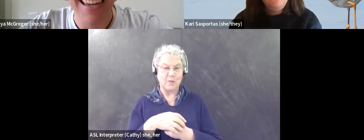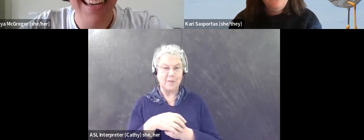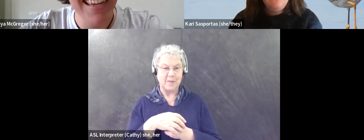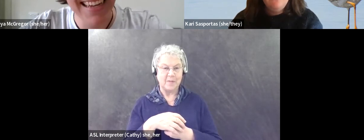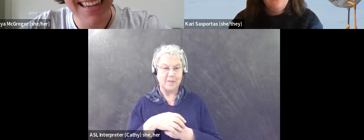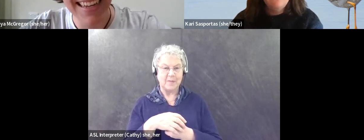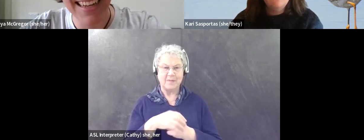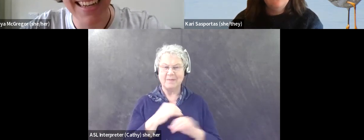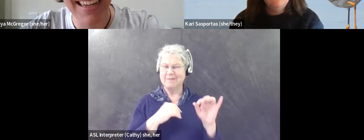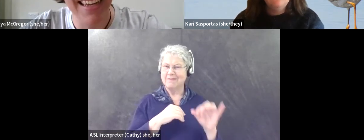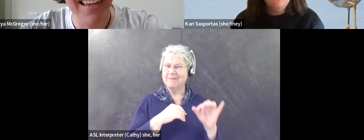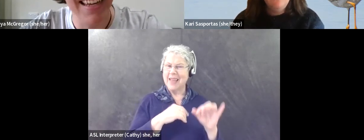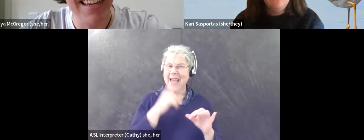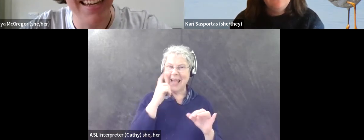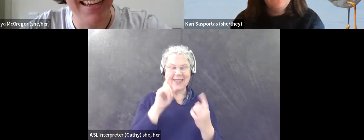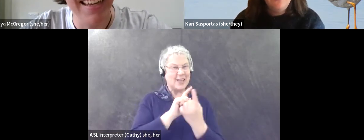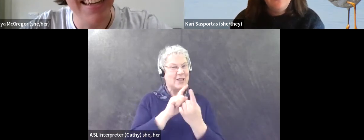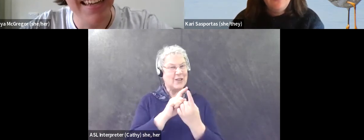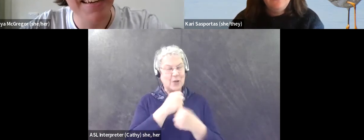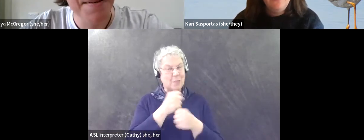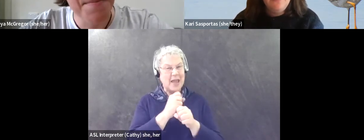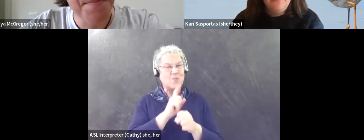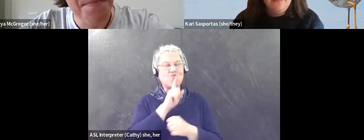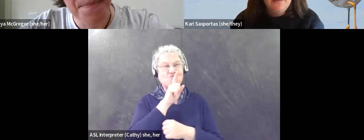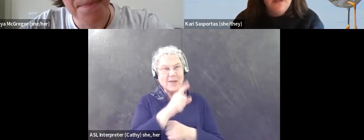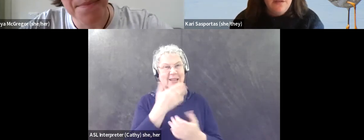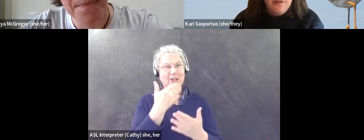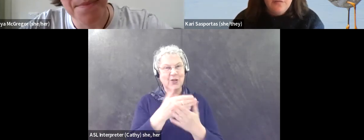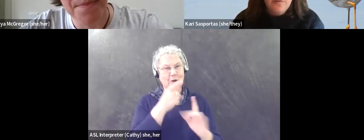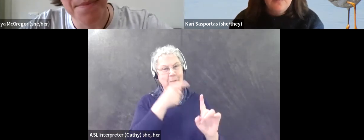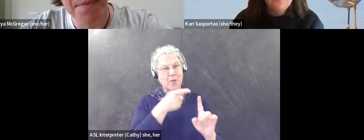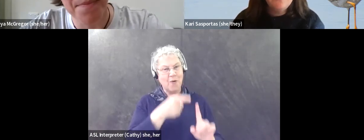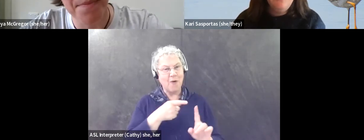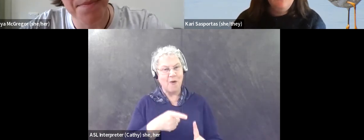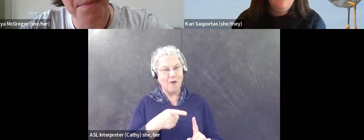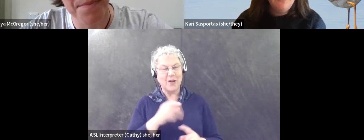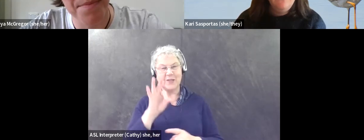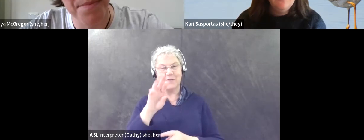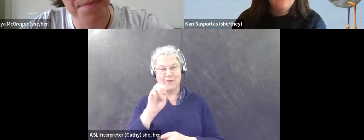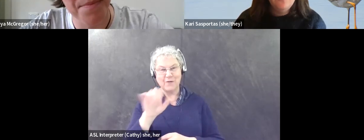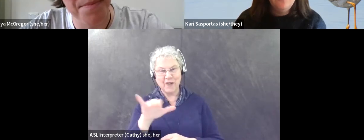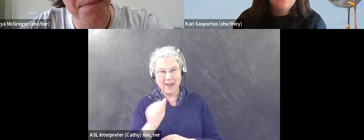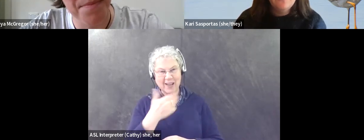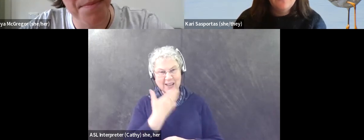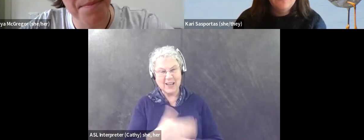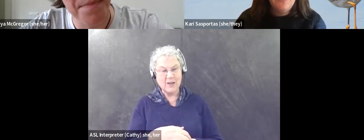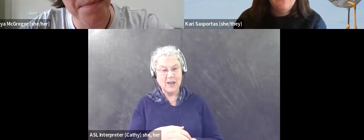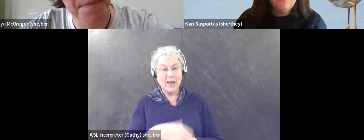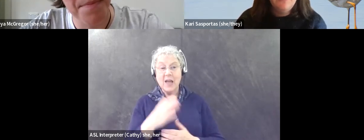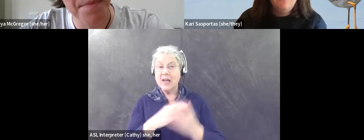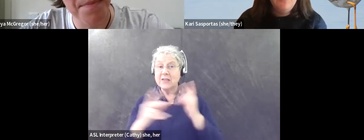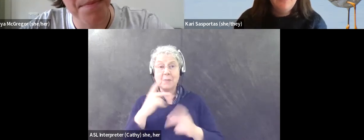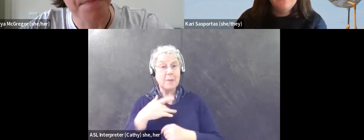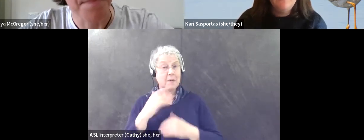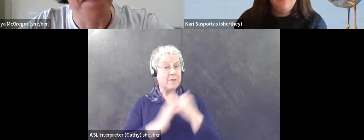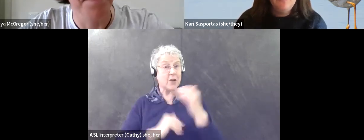I think you've made a lot of really great points Freya. And, and I think for some people might feel comfortable disclosing ahead of